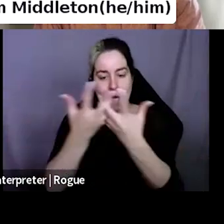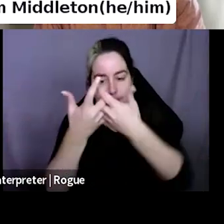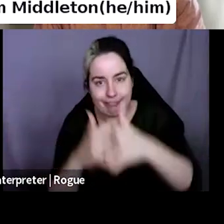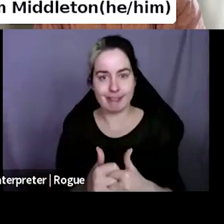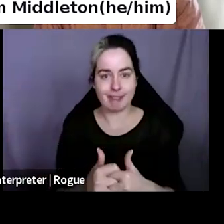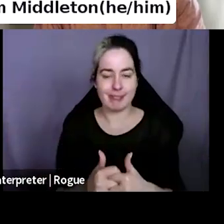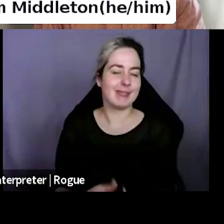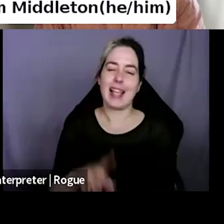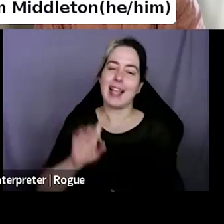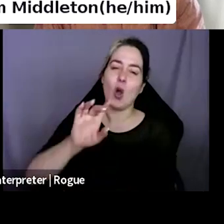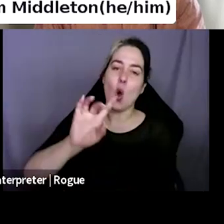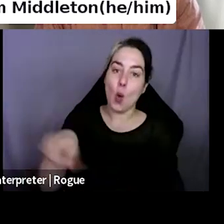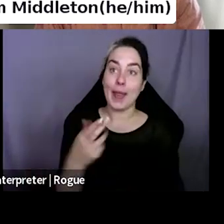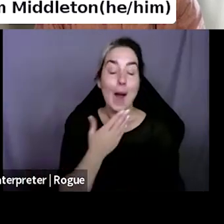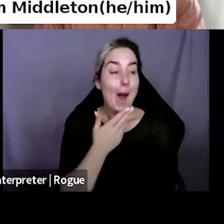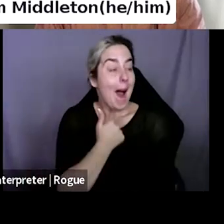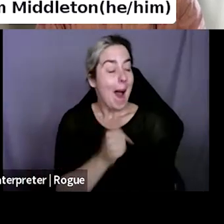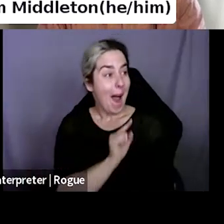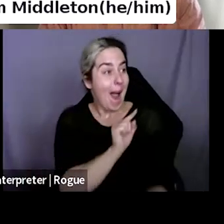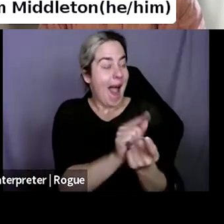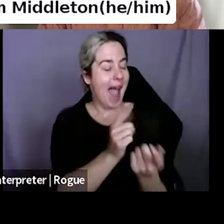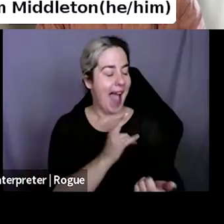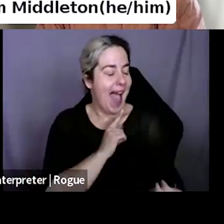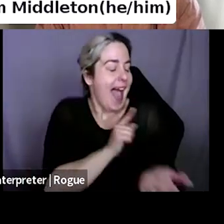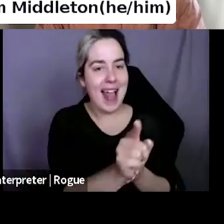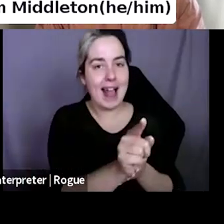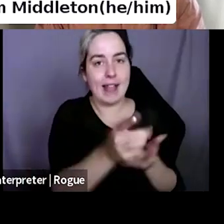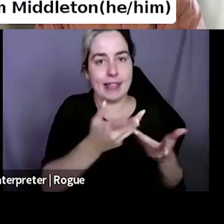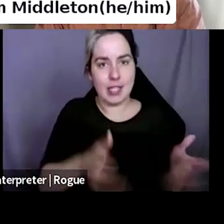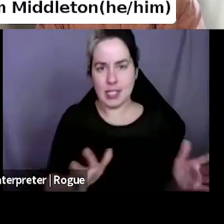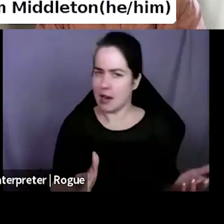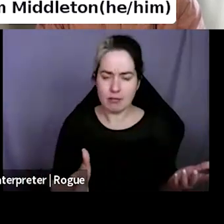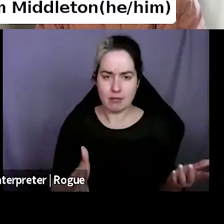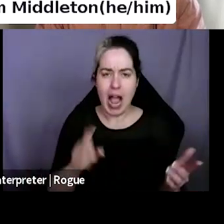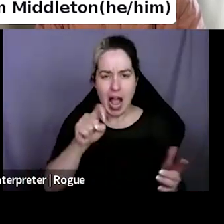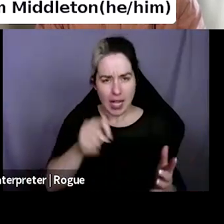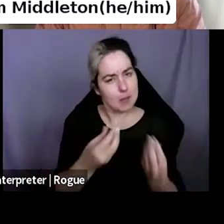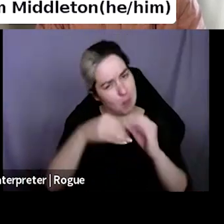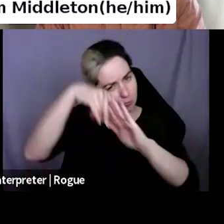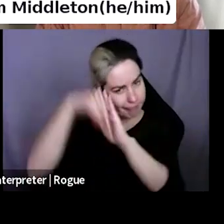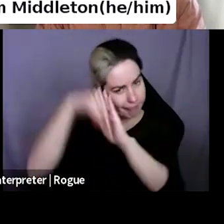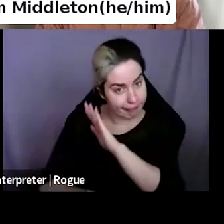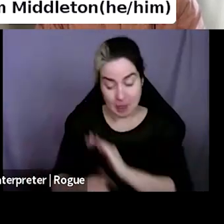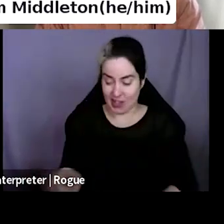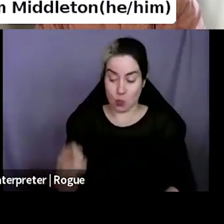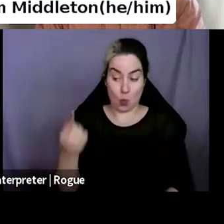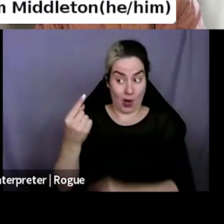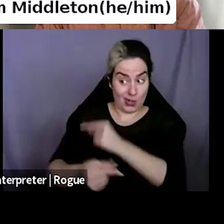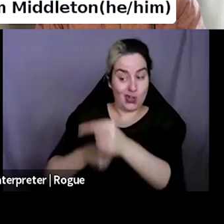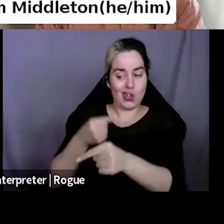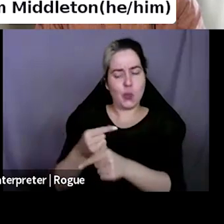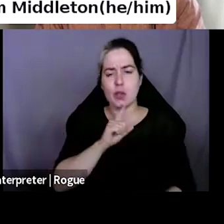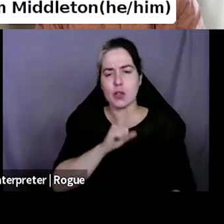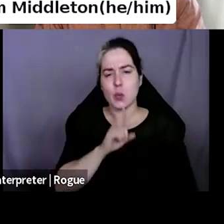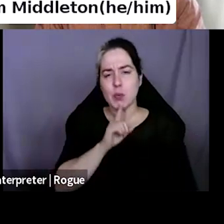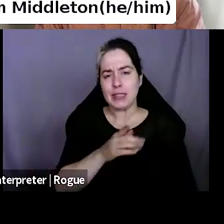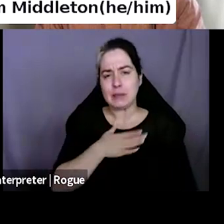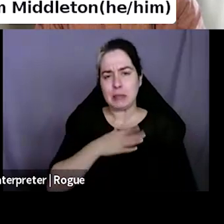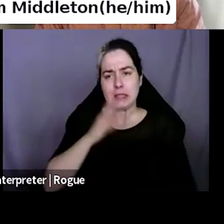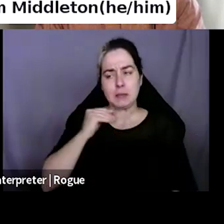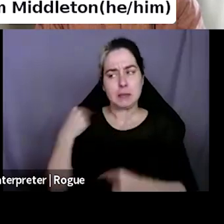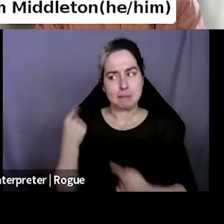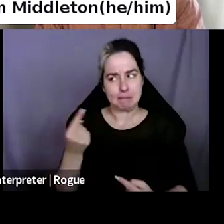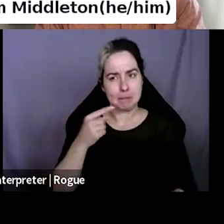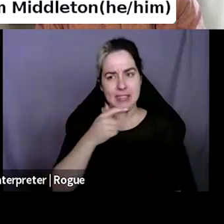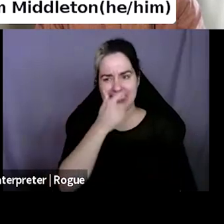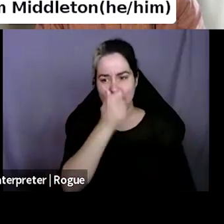cutes and that's just one genre. So it's been, it's been interesting trying to find